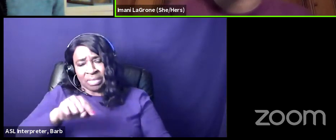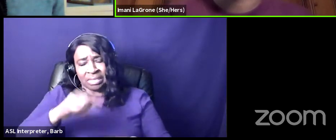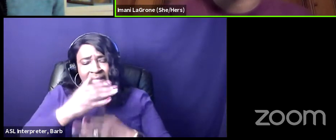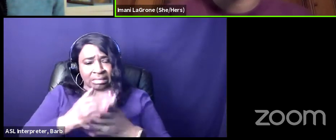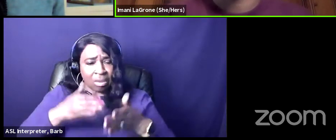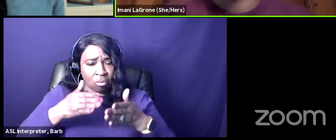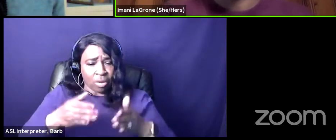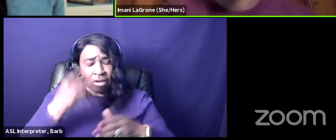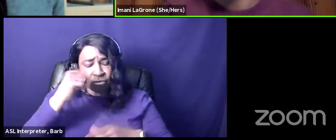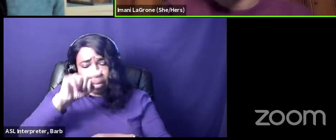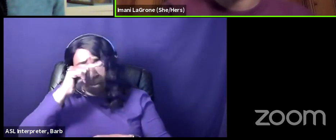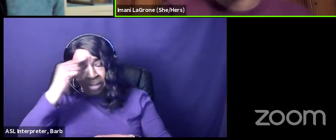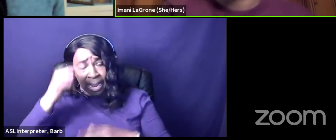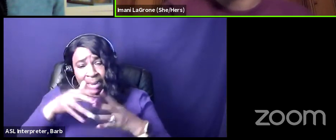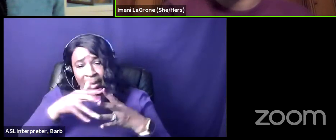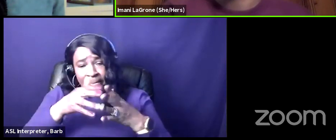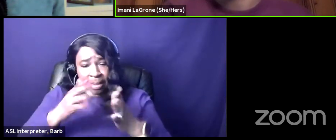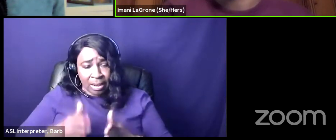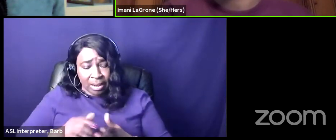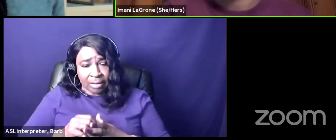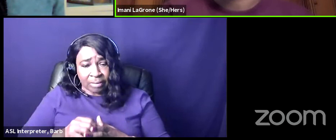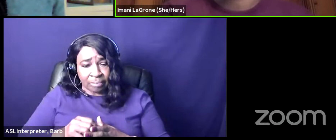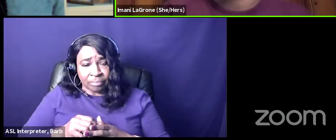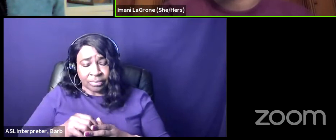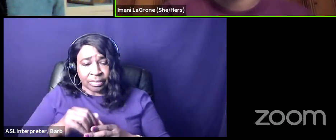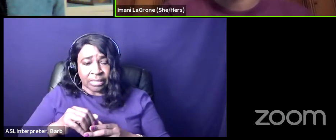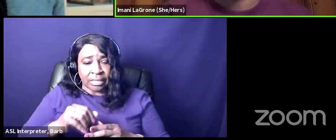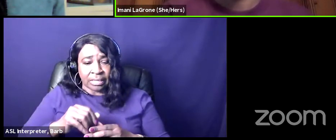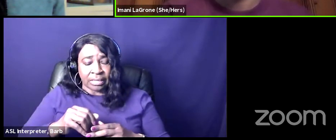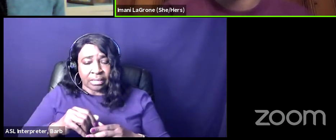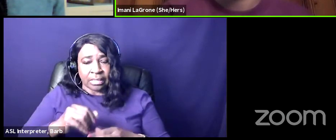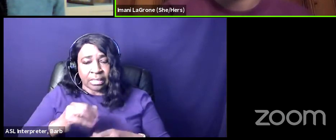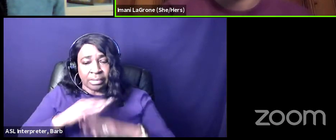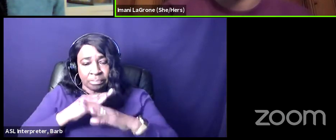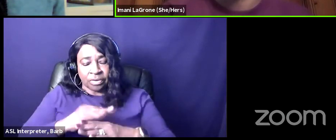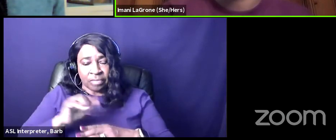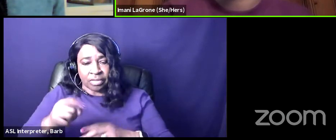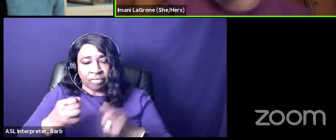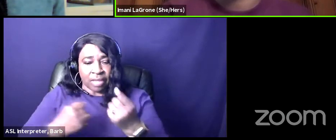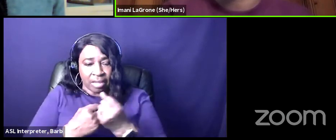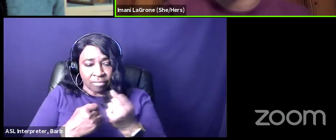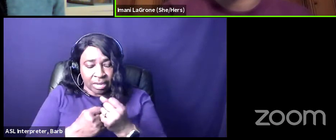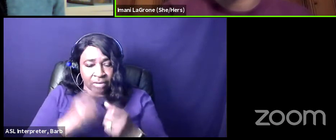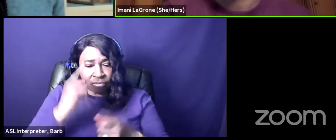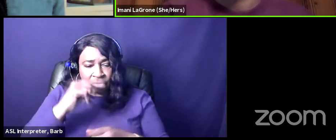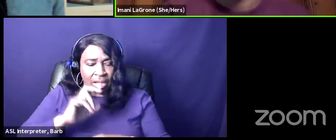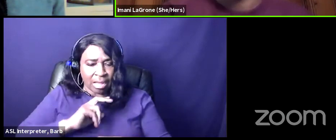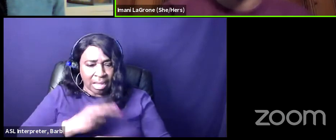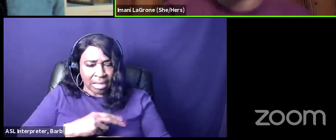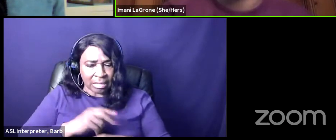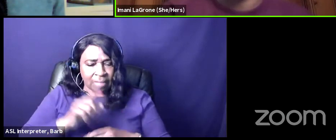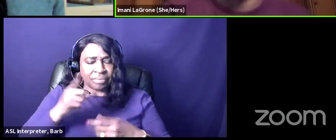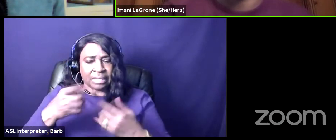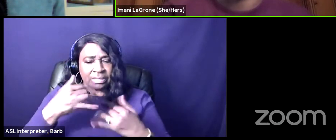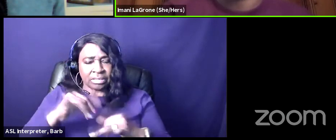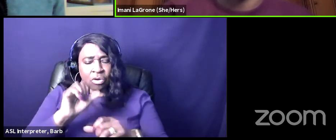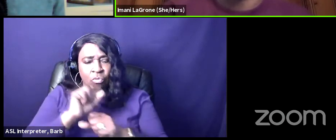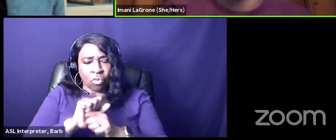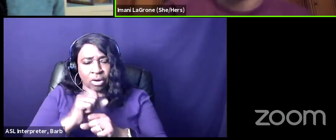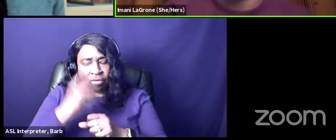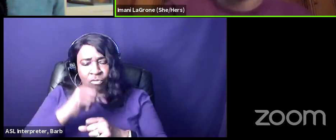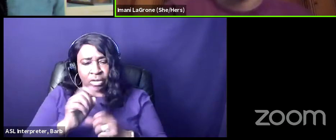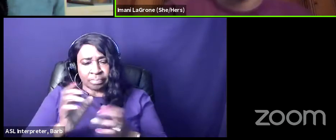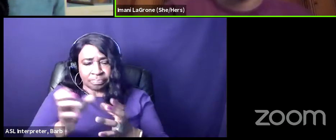americans descended from chattel slavery to advocate for our specific histories while still working towards solidarity and positive black